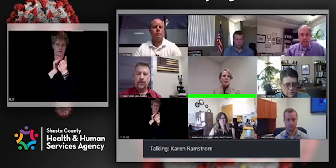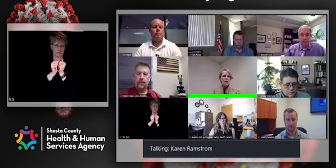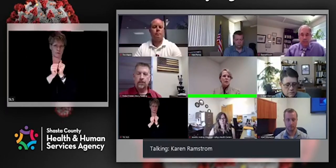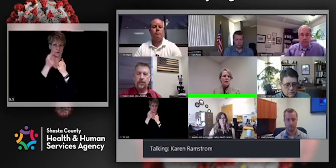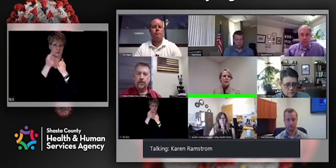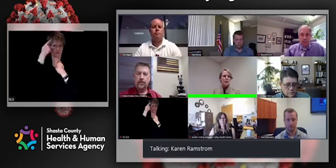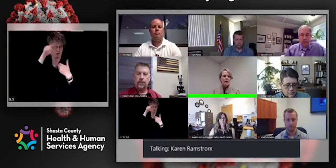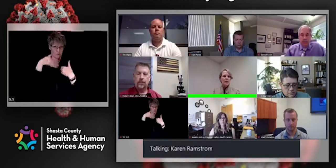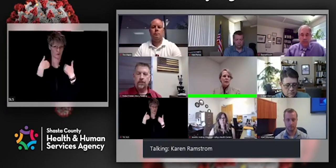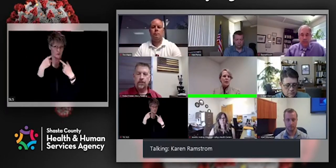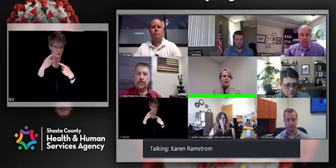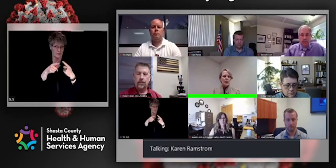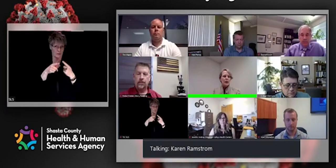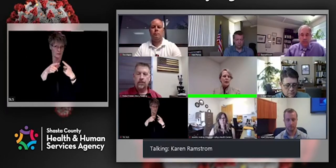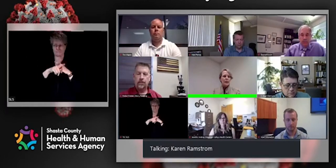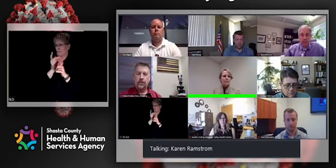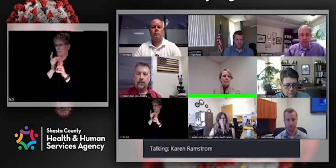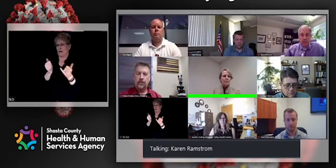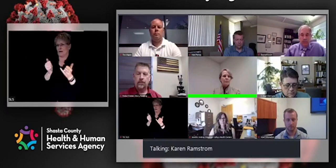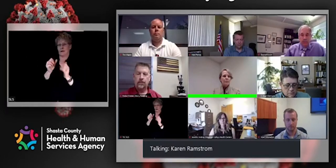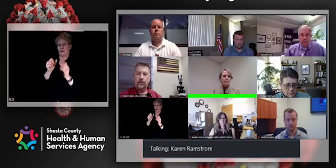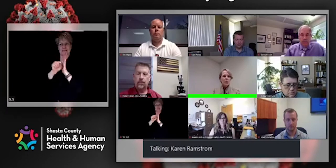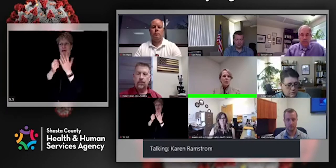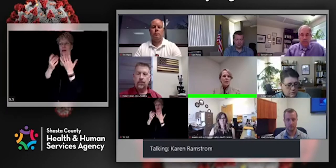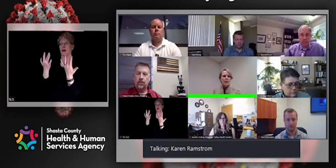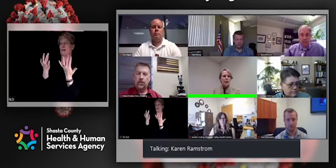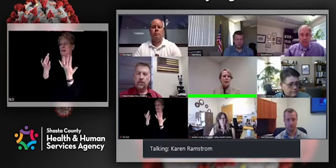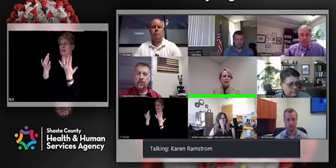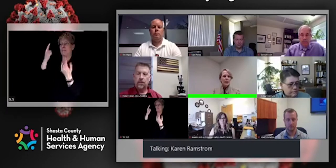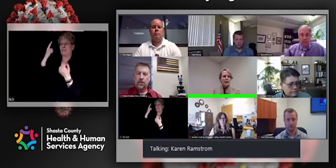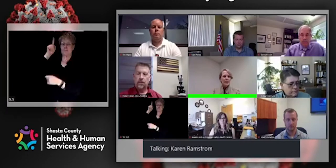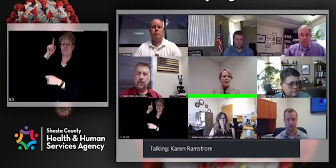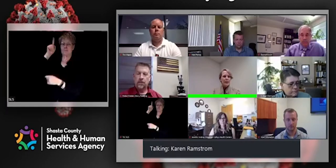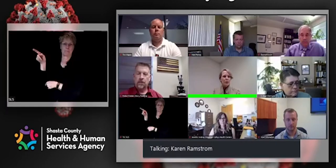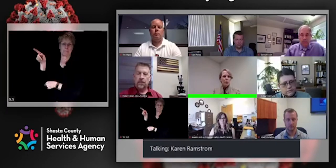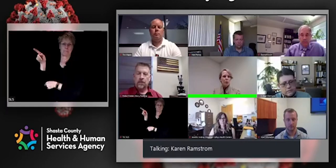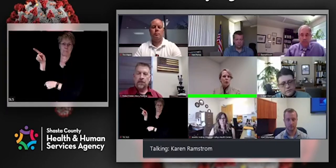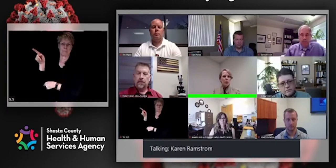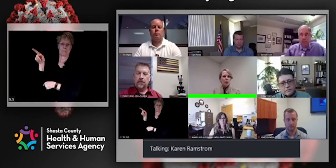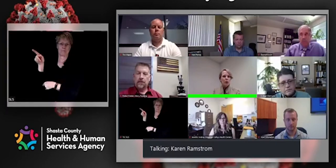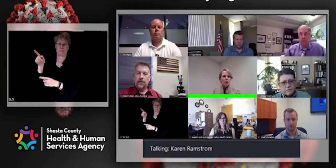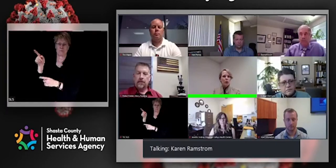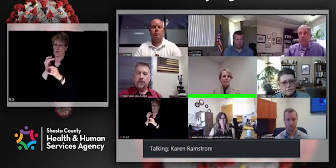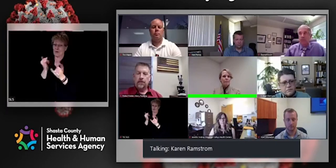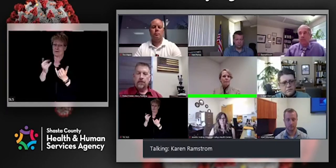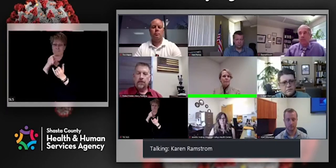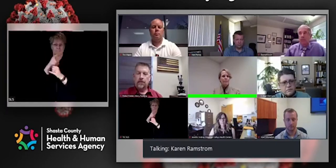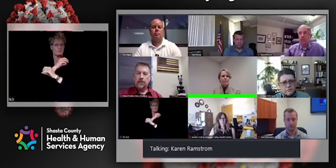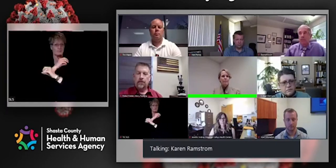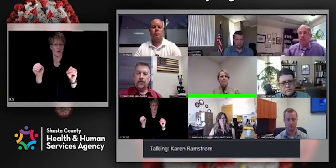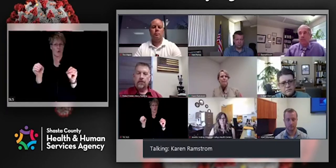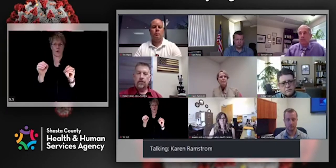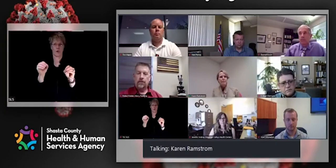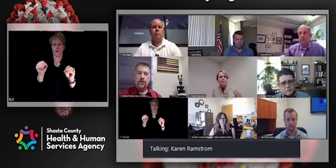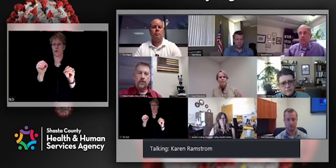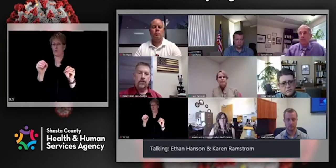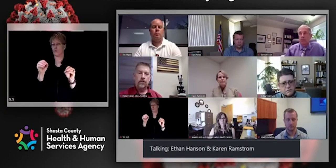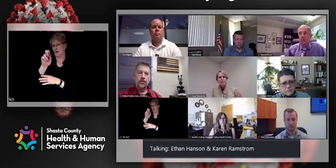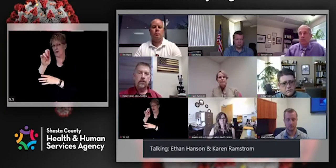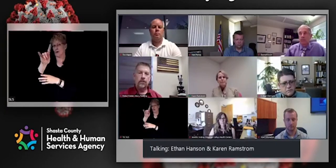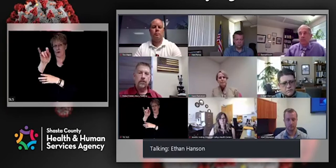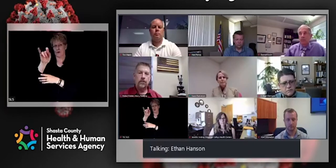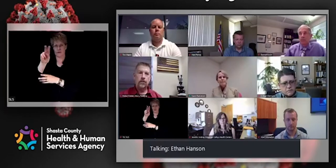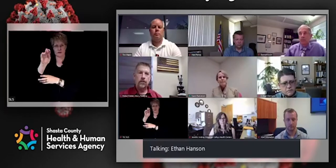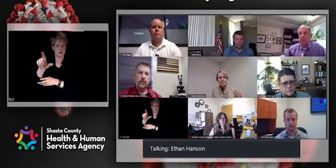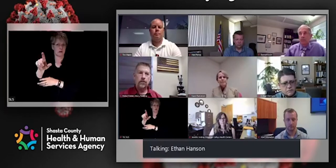recreational sports. So we'll see. Hopefully in the next day or two, we'll know more. Thank you, ma'am. I